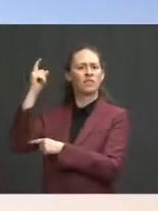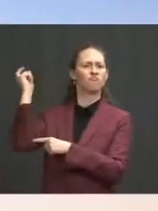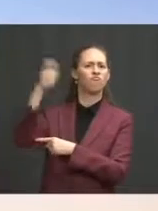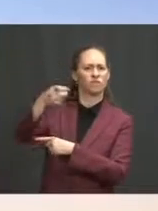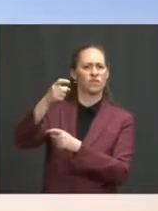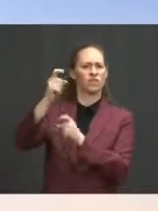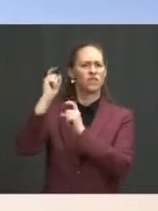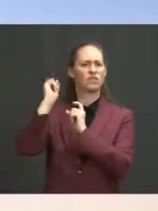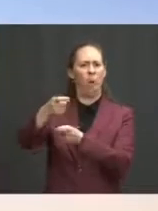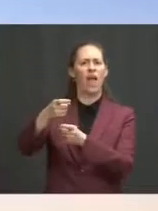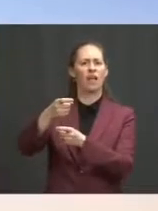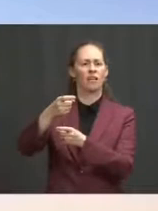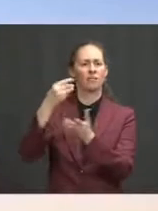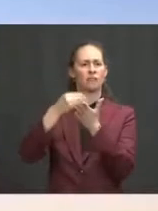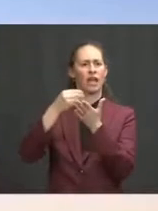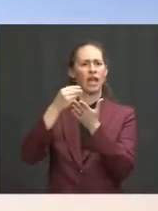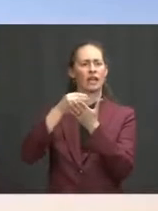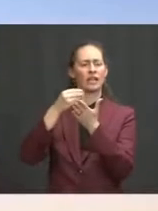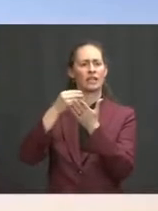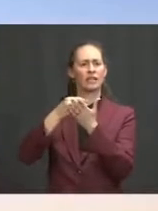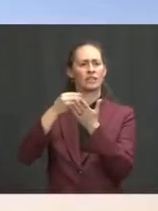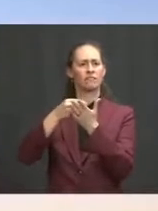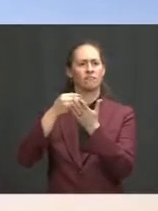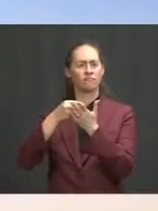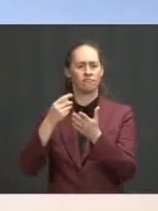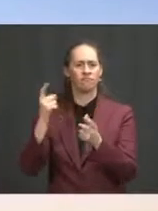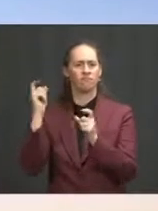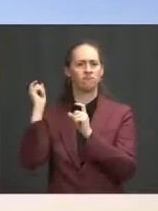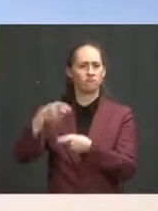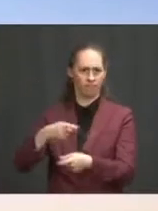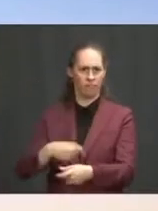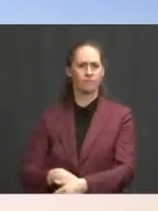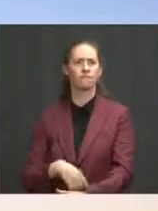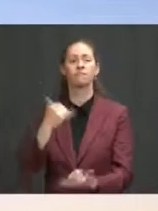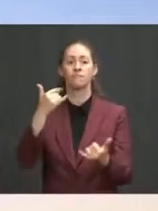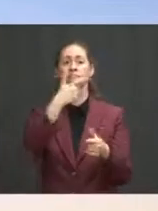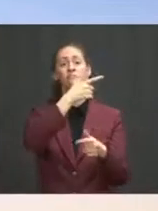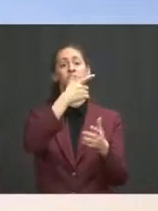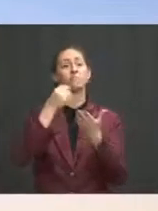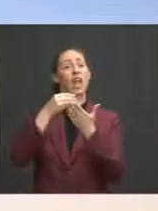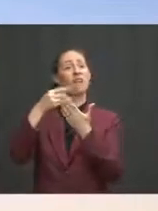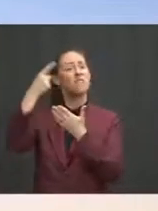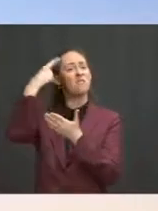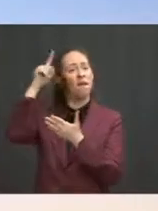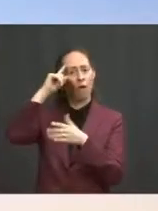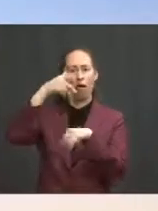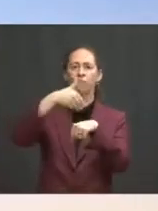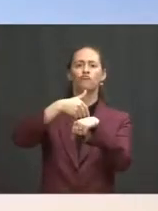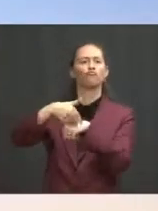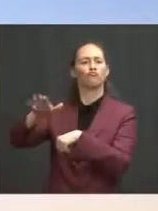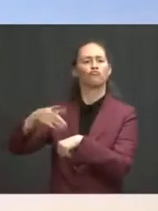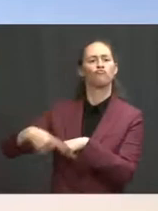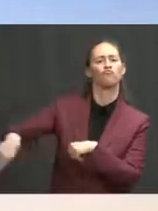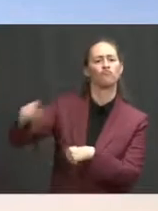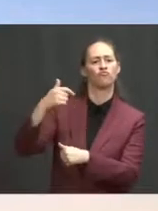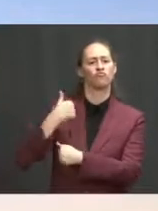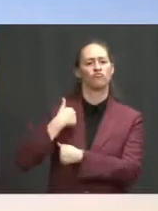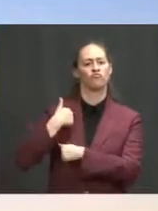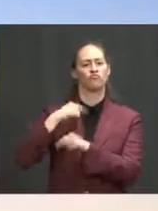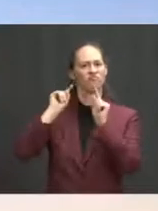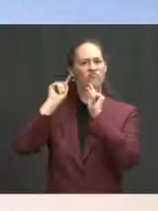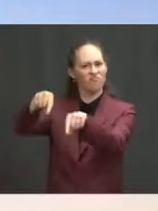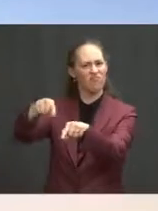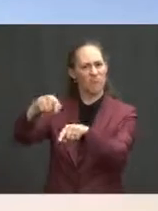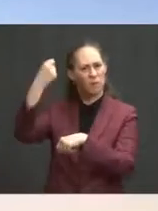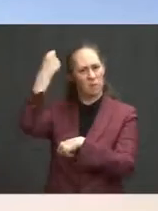South Dakota National Guard troops to the U.S. border with Mexico. Does the White House have any concern about this as a proper use